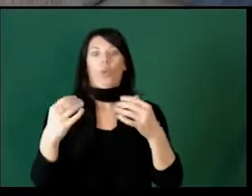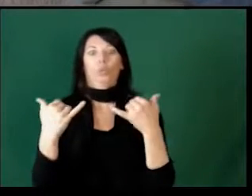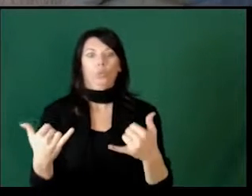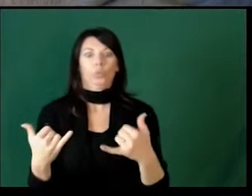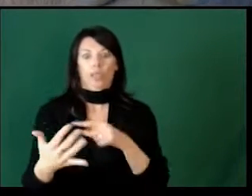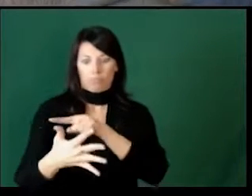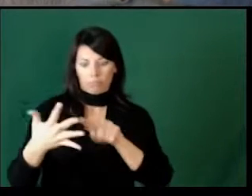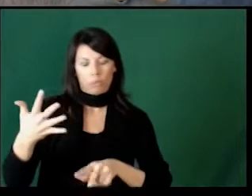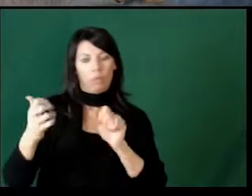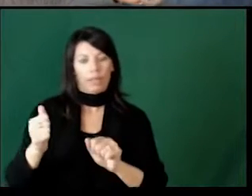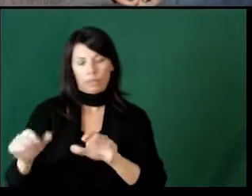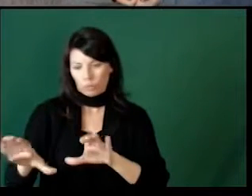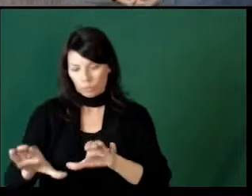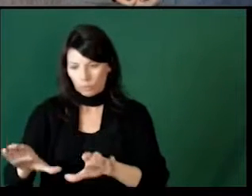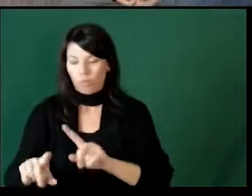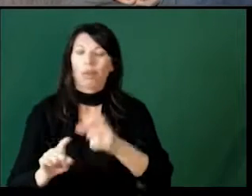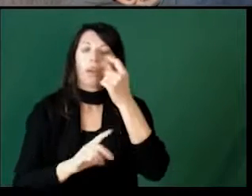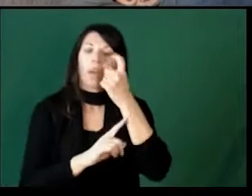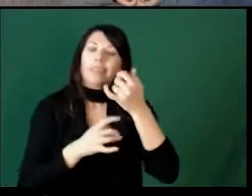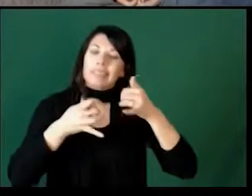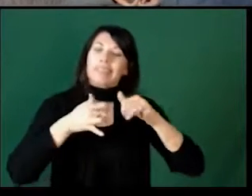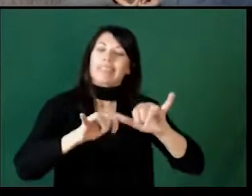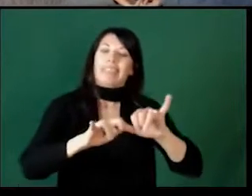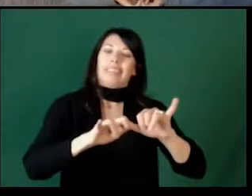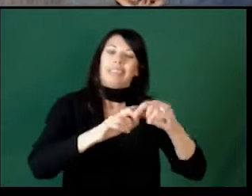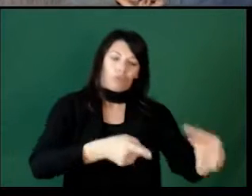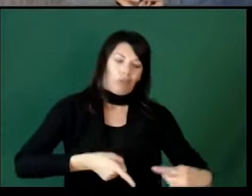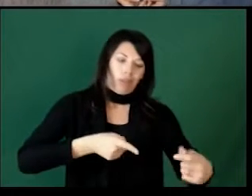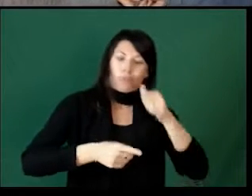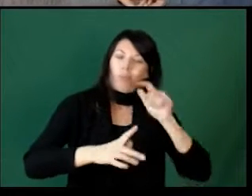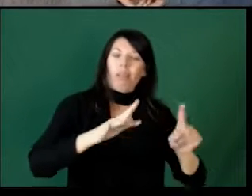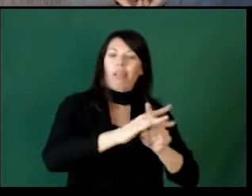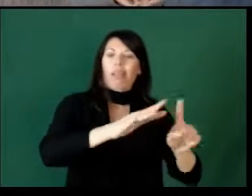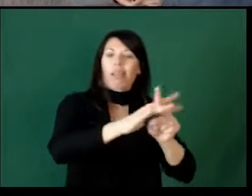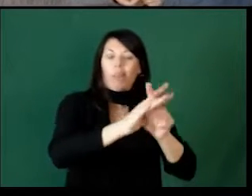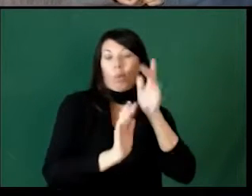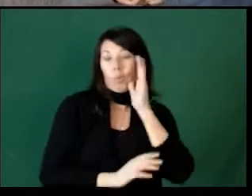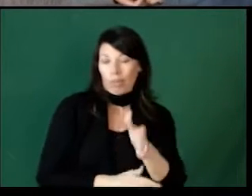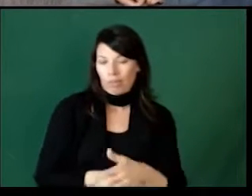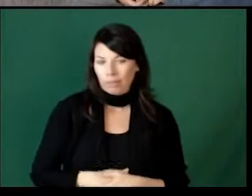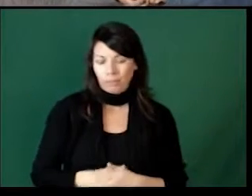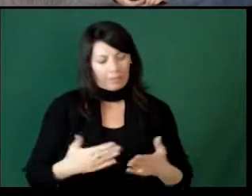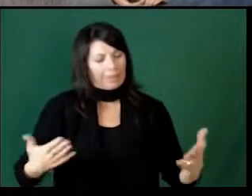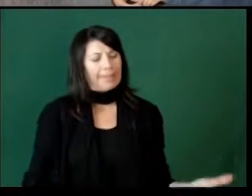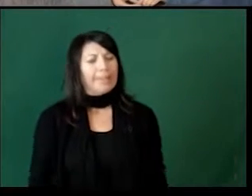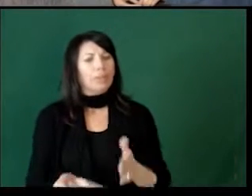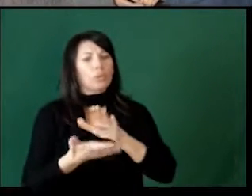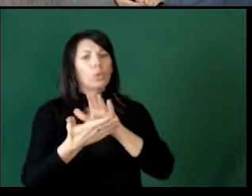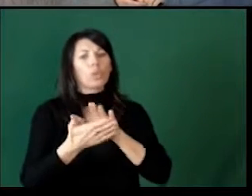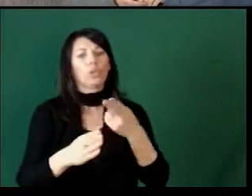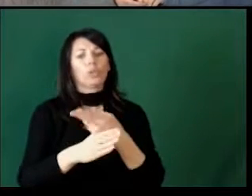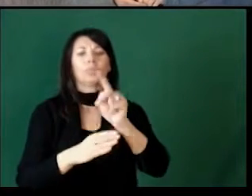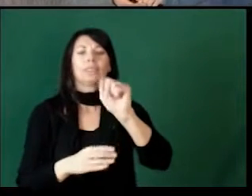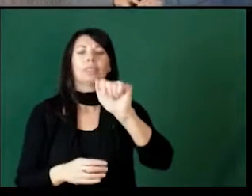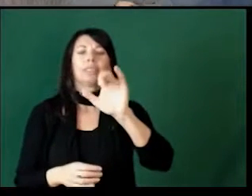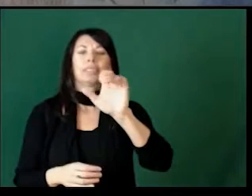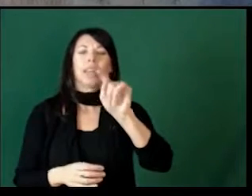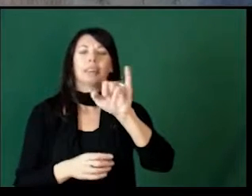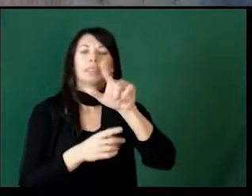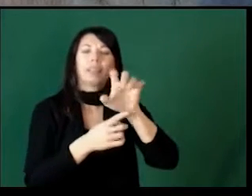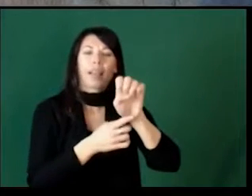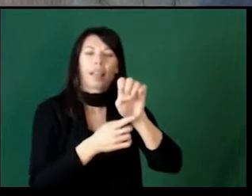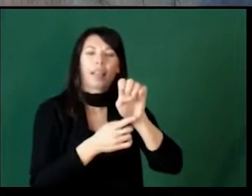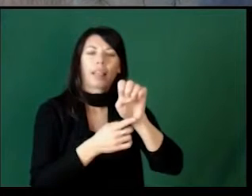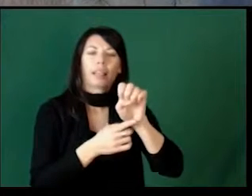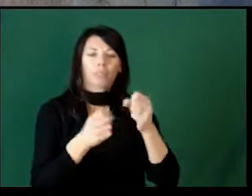asked or taught you about, but there still may be some struggles. And what we like to do here at school is we use a lot of tactile